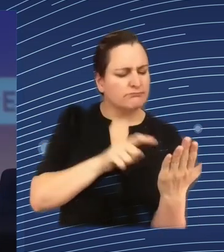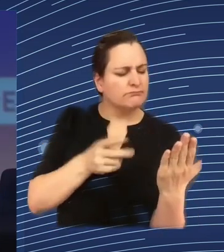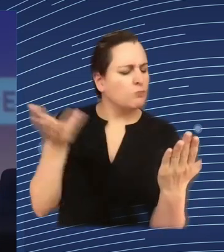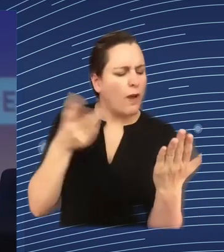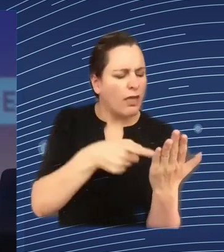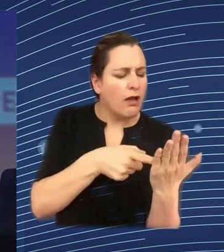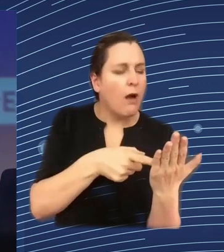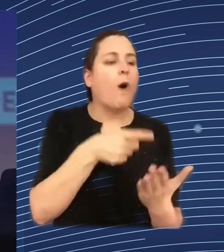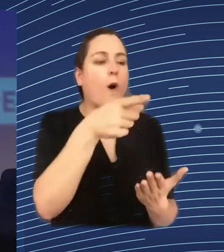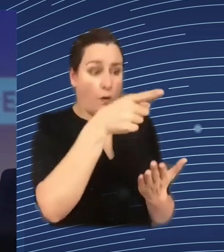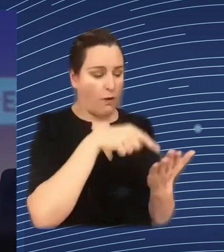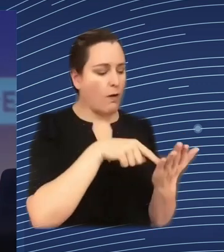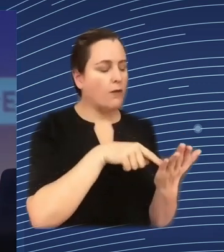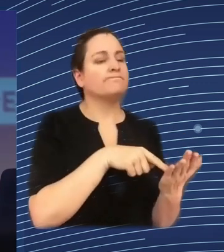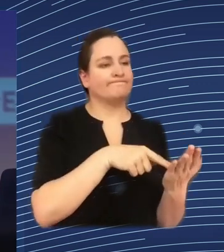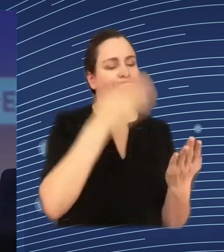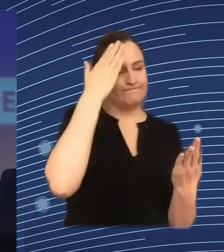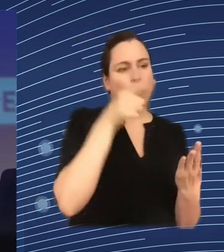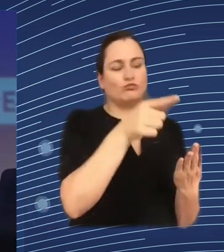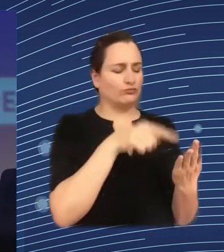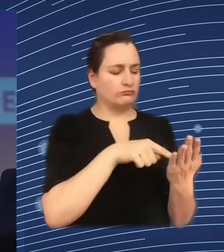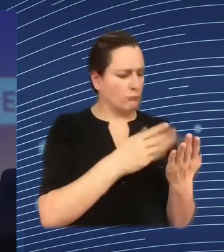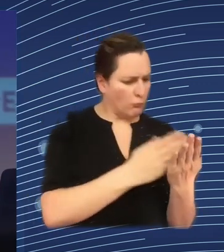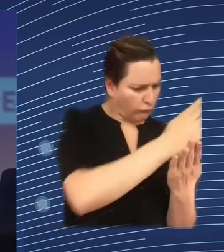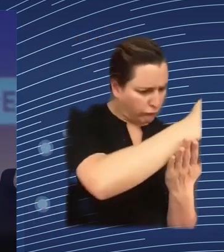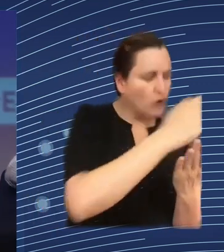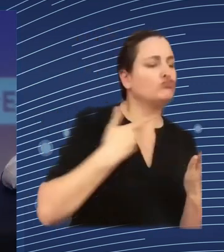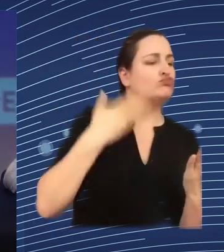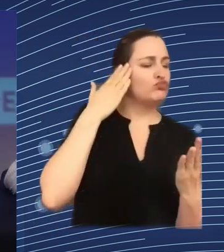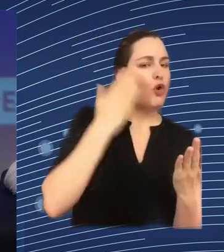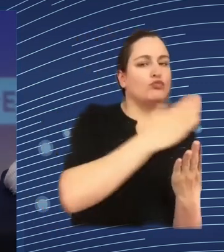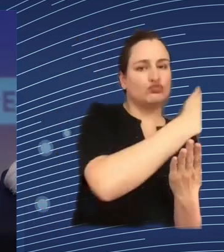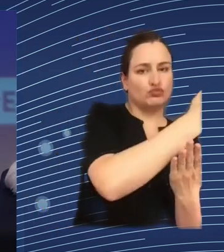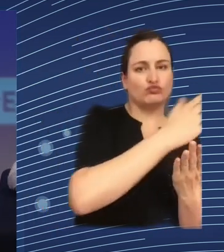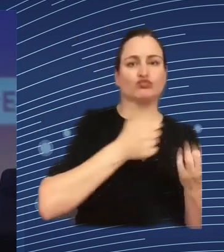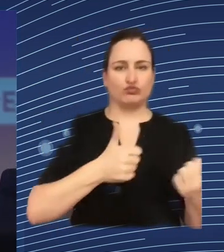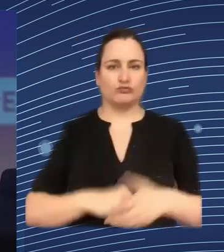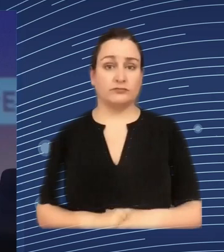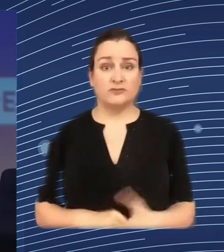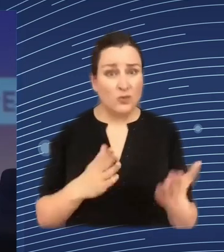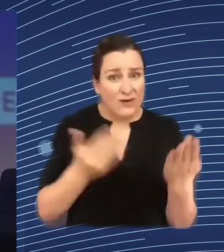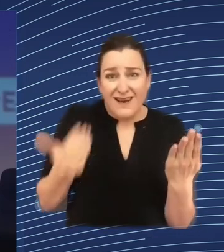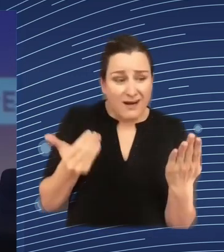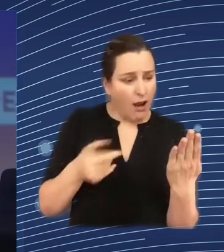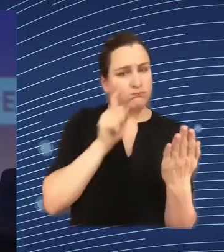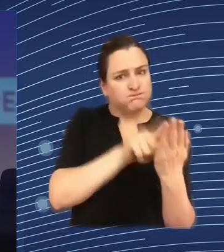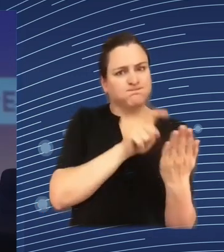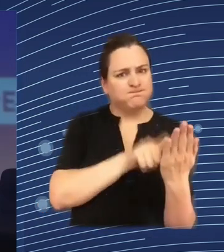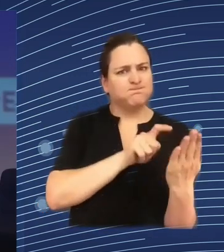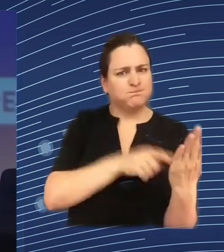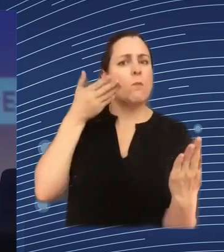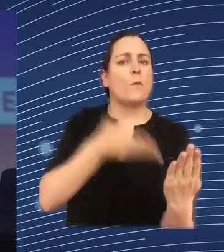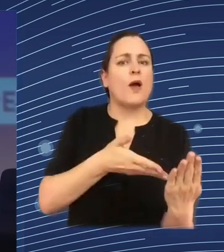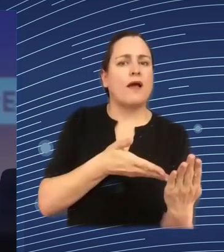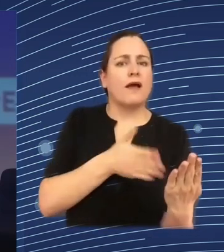objectives so Amazon employees receive objective feedback based on the performance data without